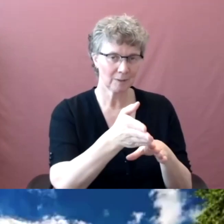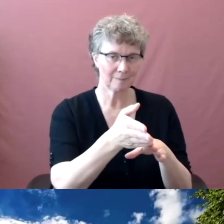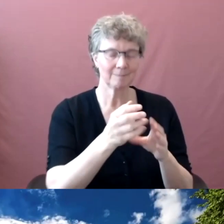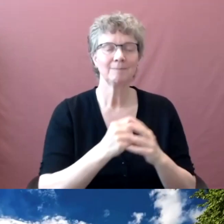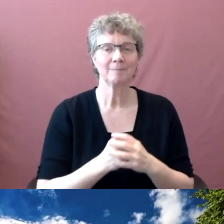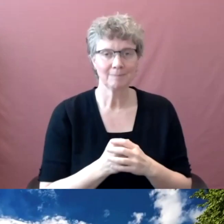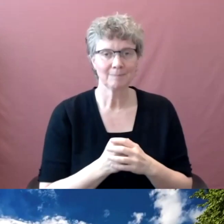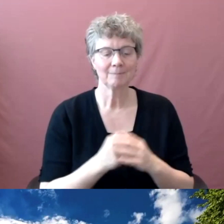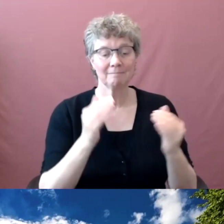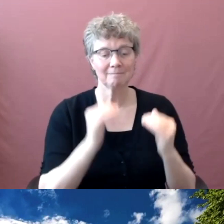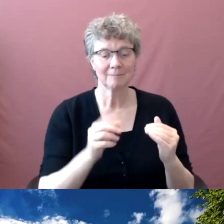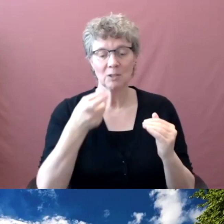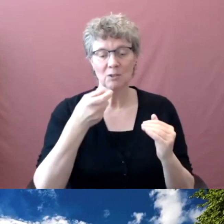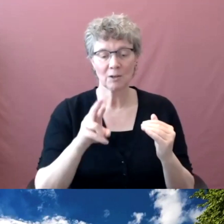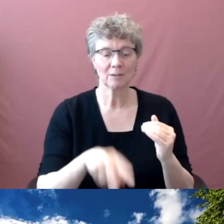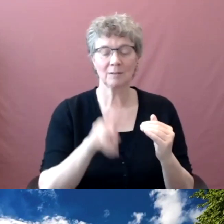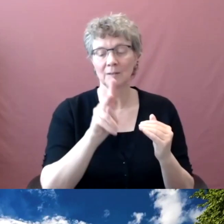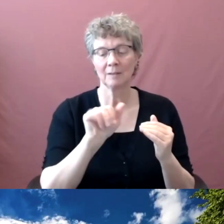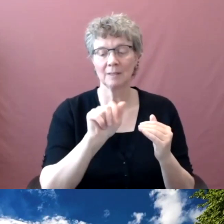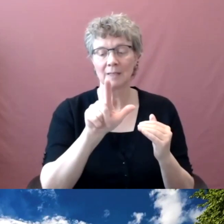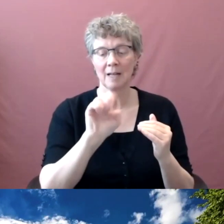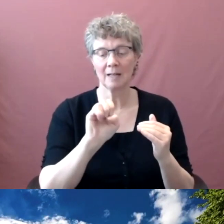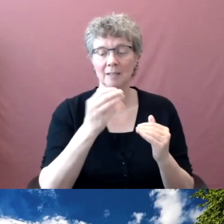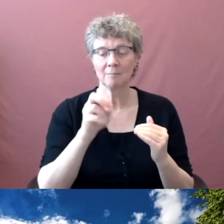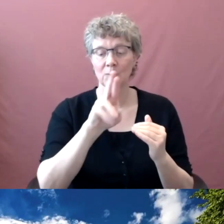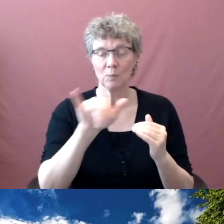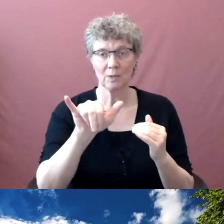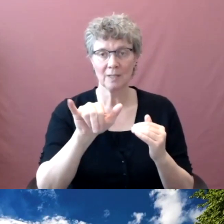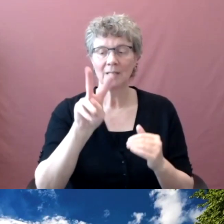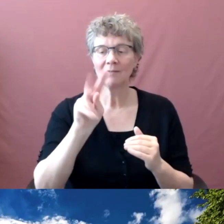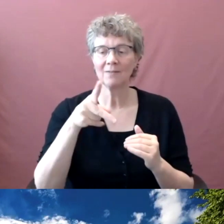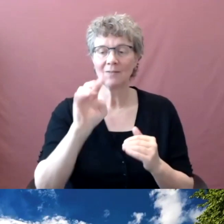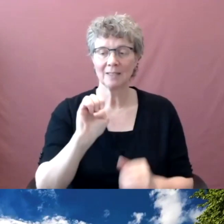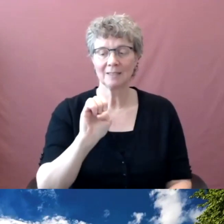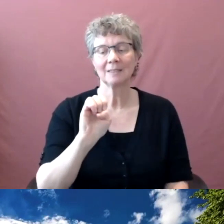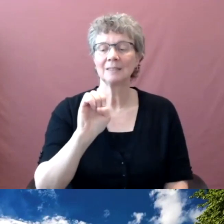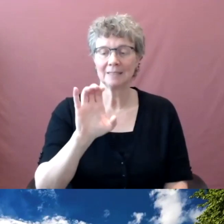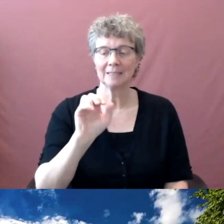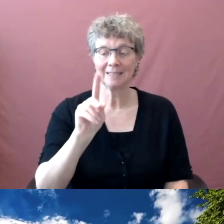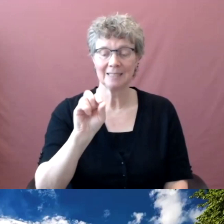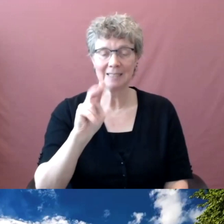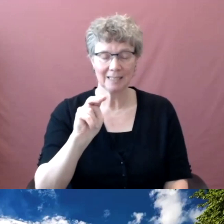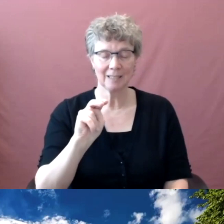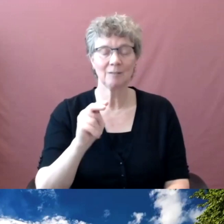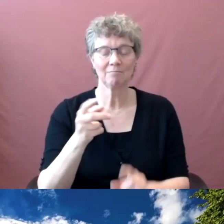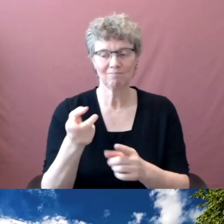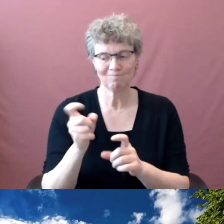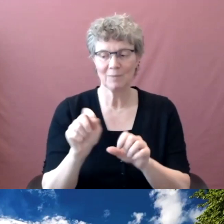Dr Kyle Murray, Vice Dean, Alberta School of Business. Thank you for joining us today Kyle.